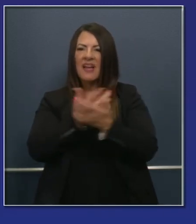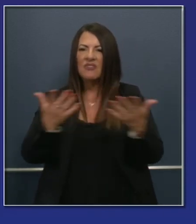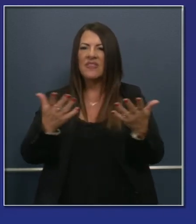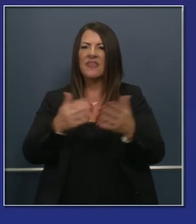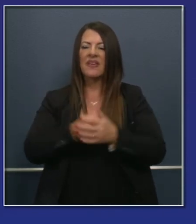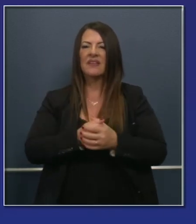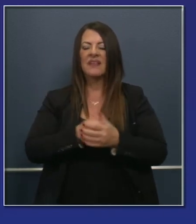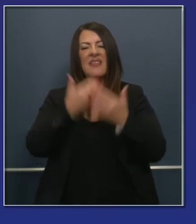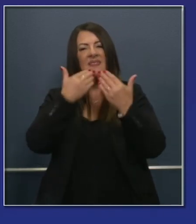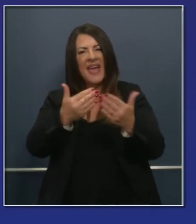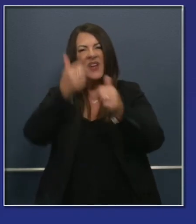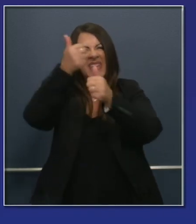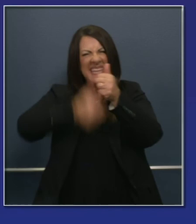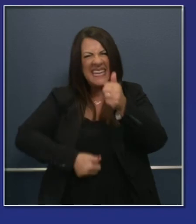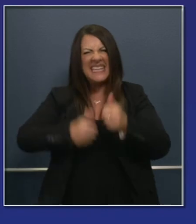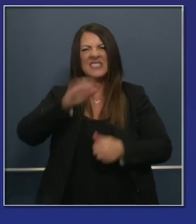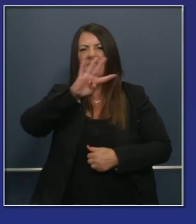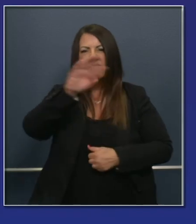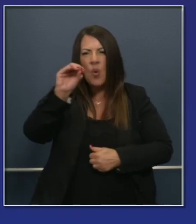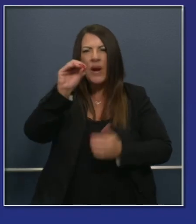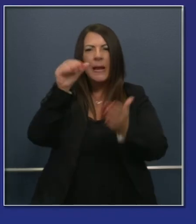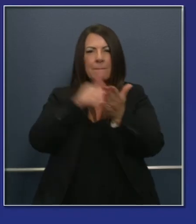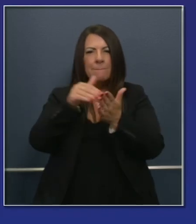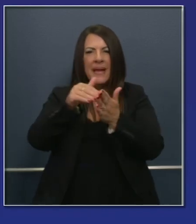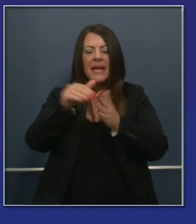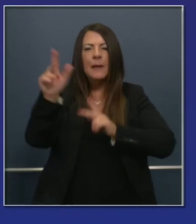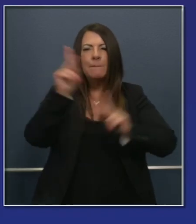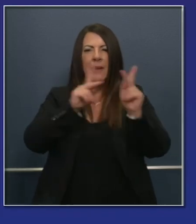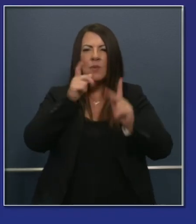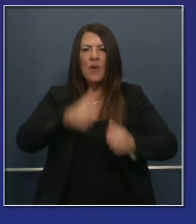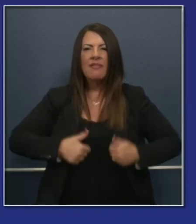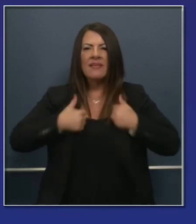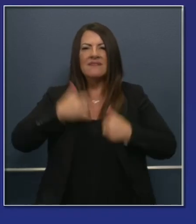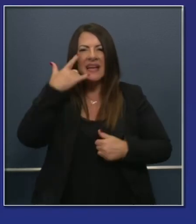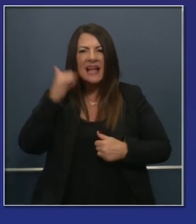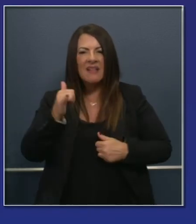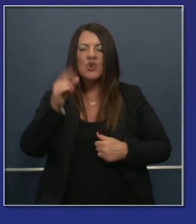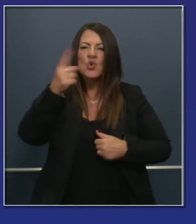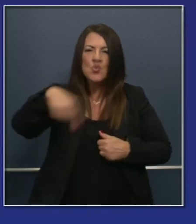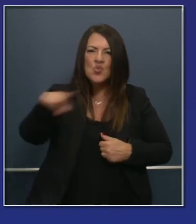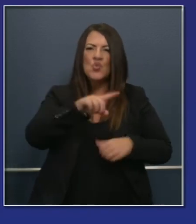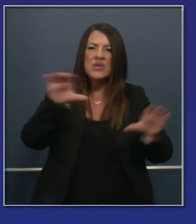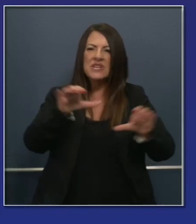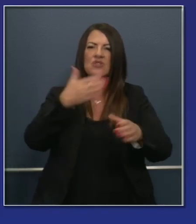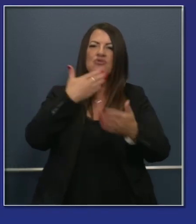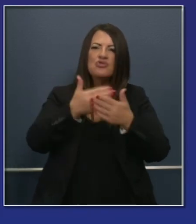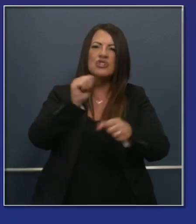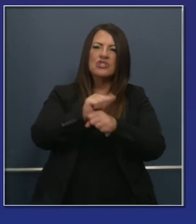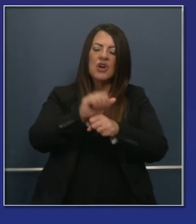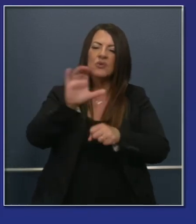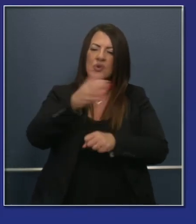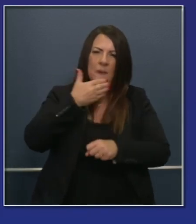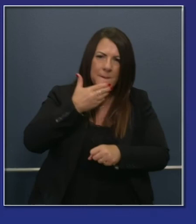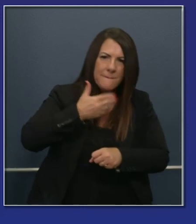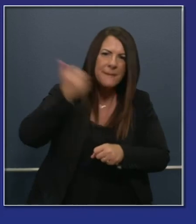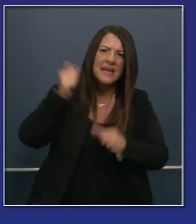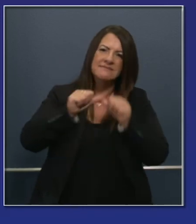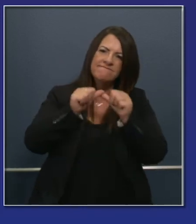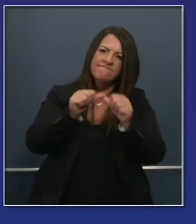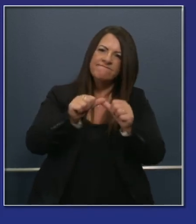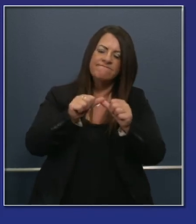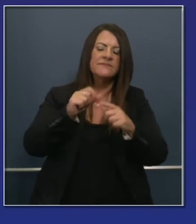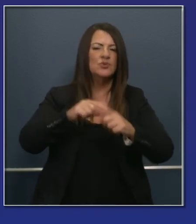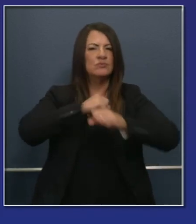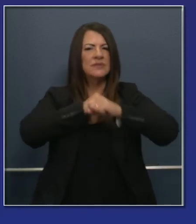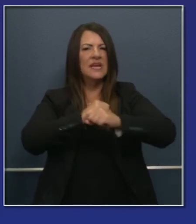40 million Californians and those that have really done their best to be responsible, not only to their own health,